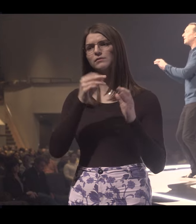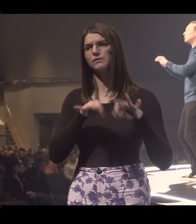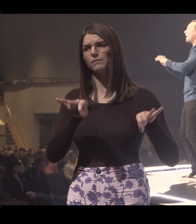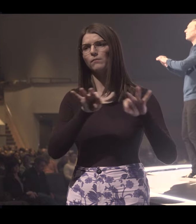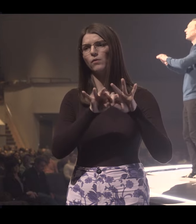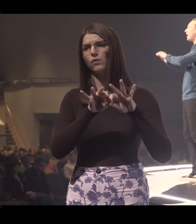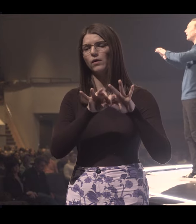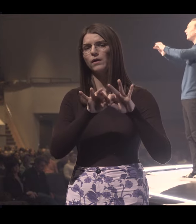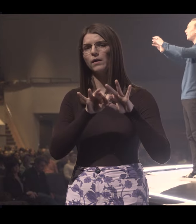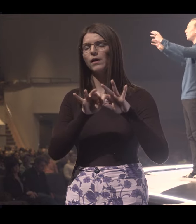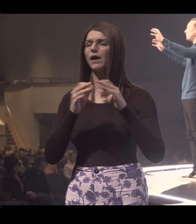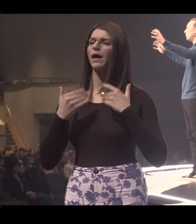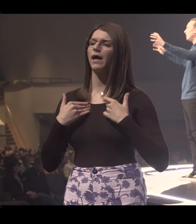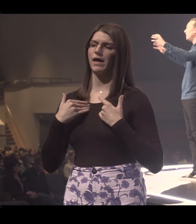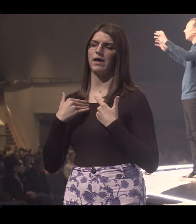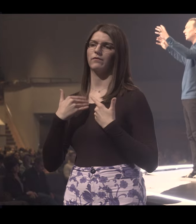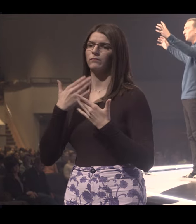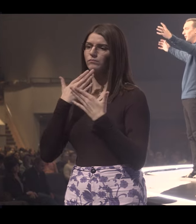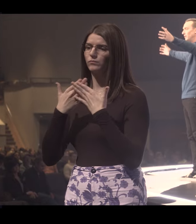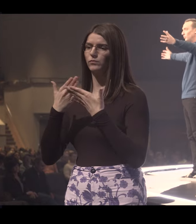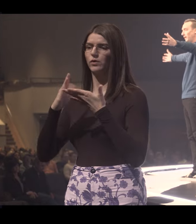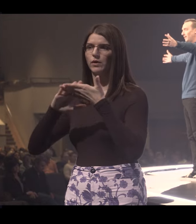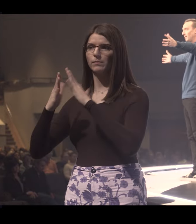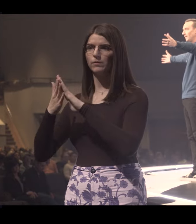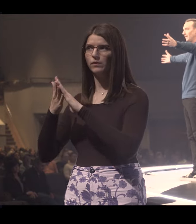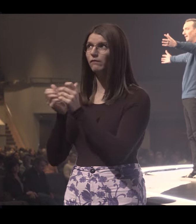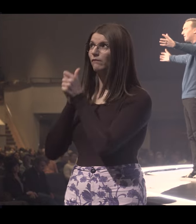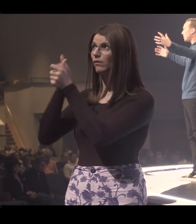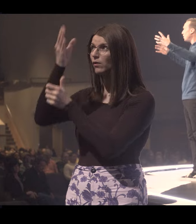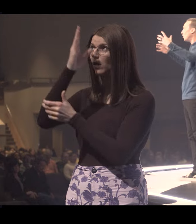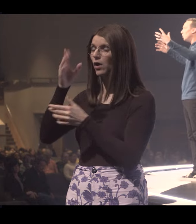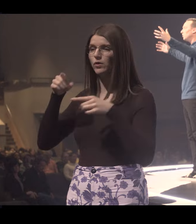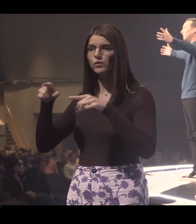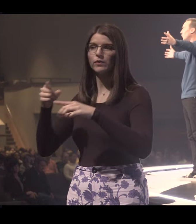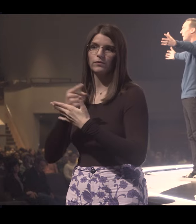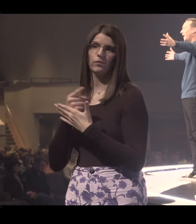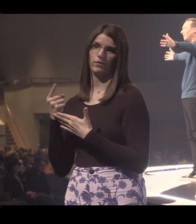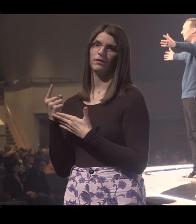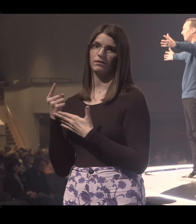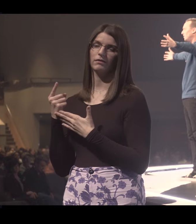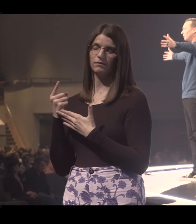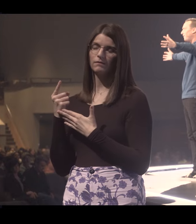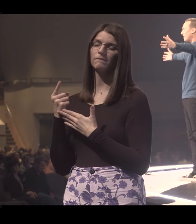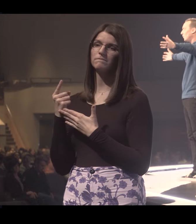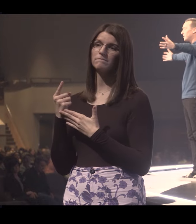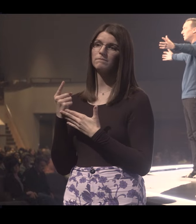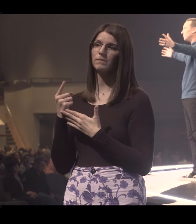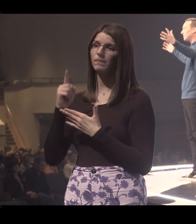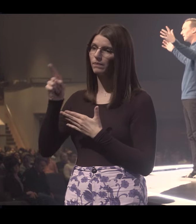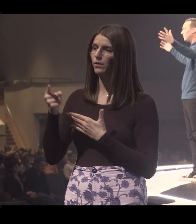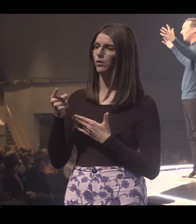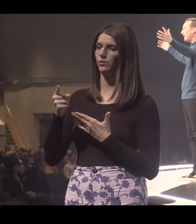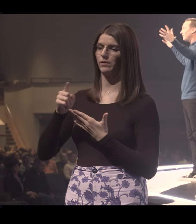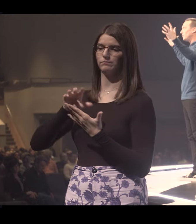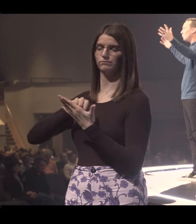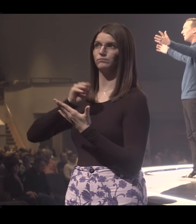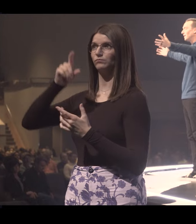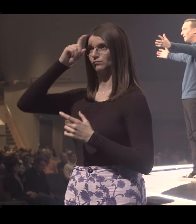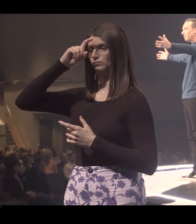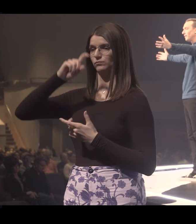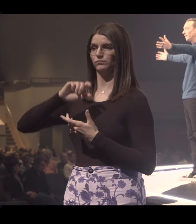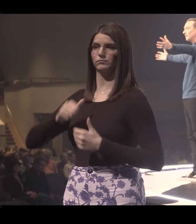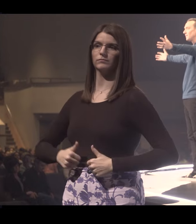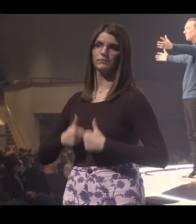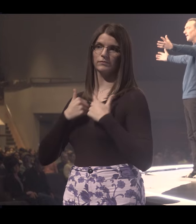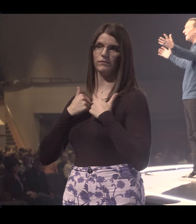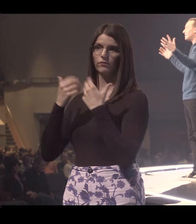important. But that you have godly community during the week. It's the only way you'll find wisdom to live